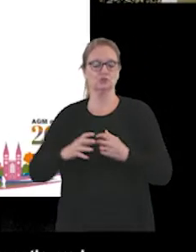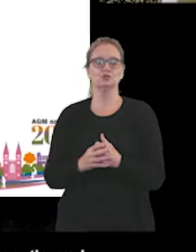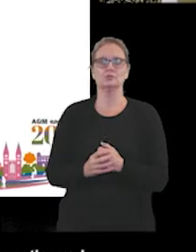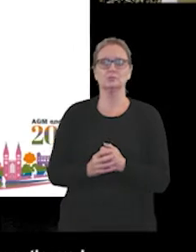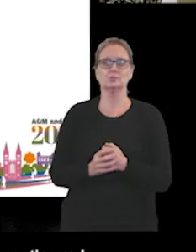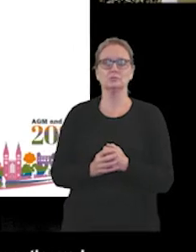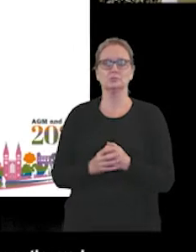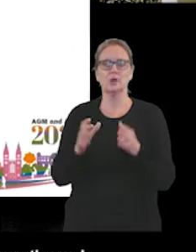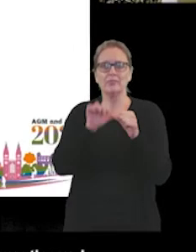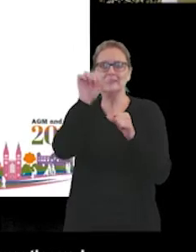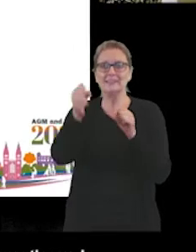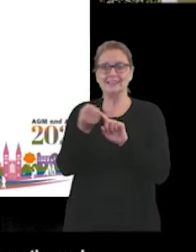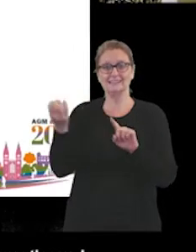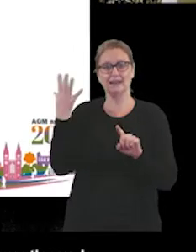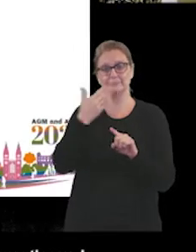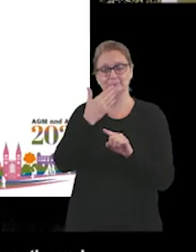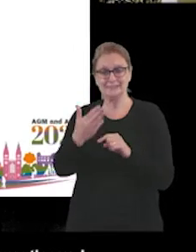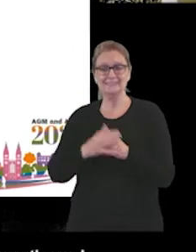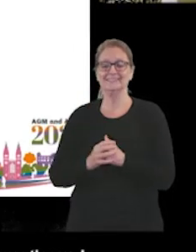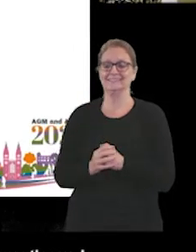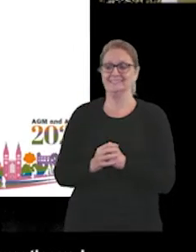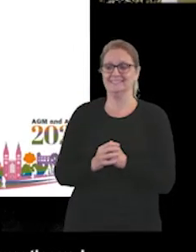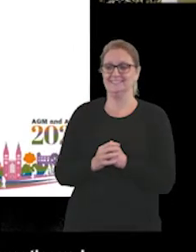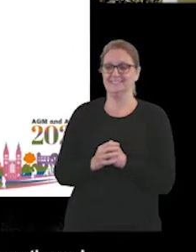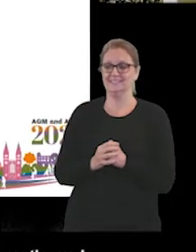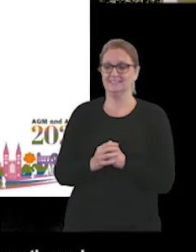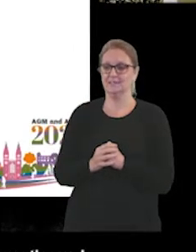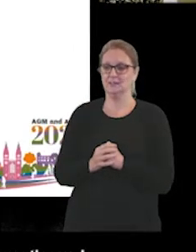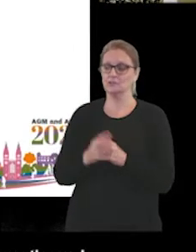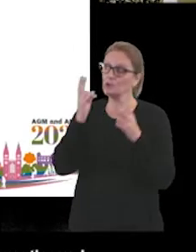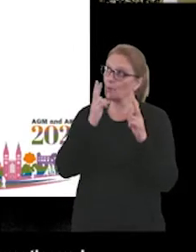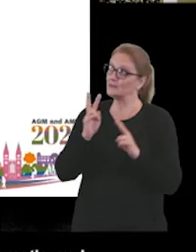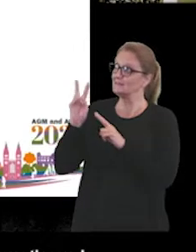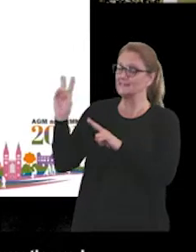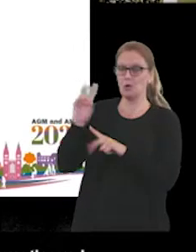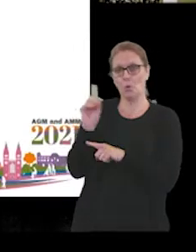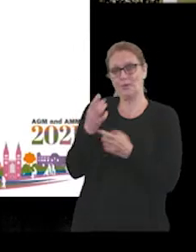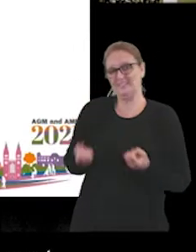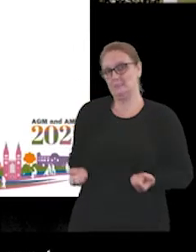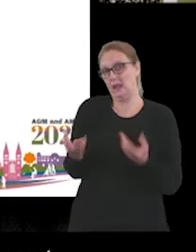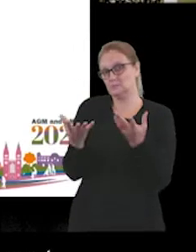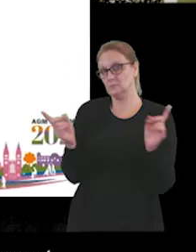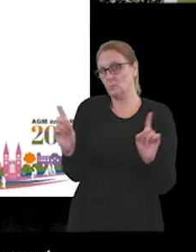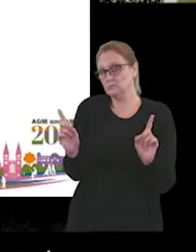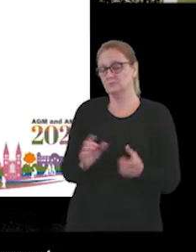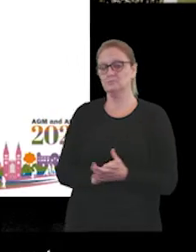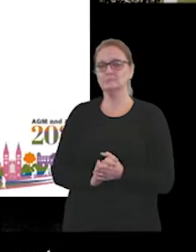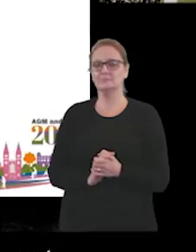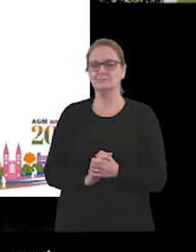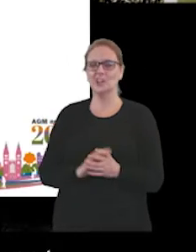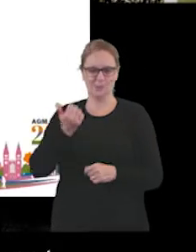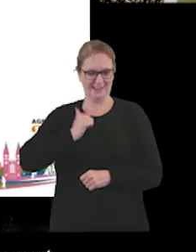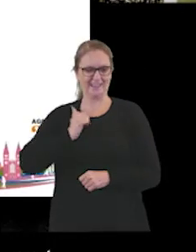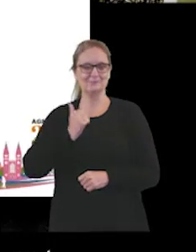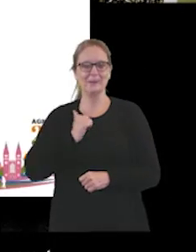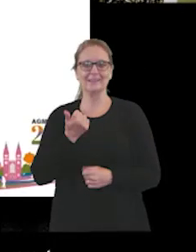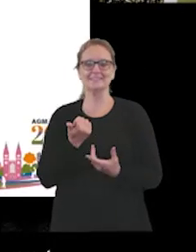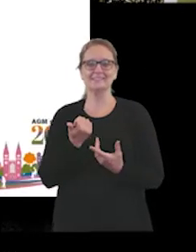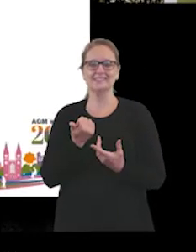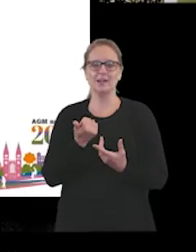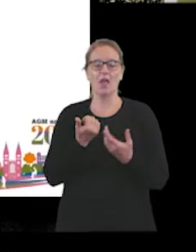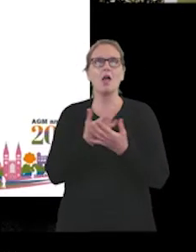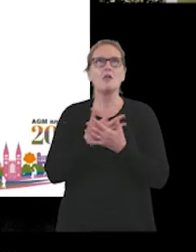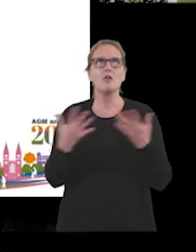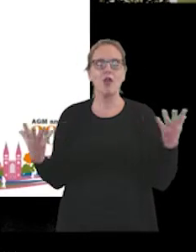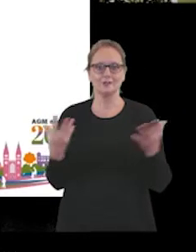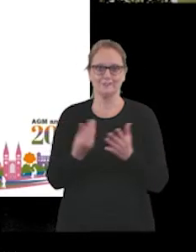So the next slide, please. To work us through what we spend this money on. And as I think you would expect, we spend the